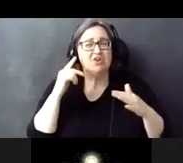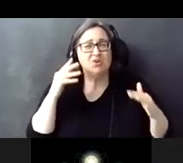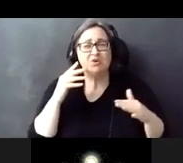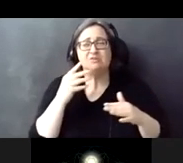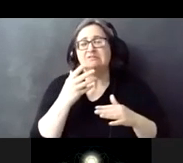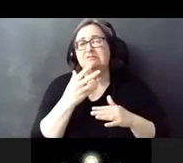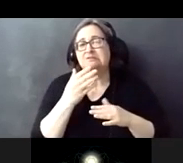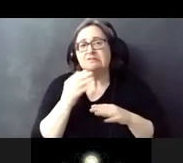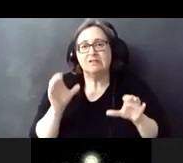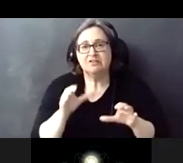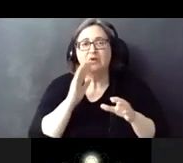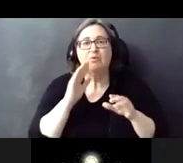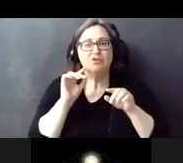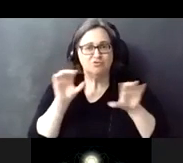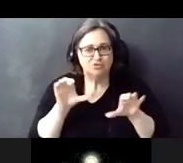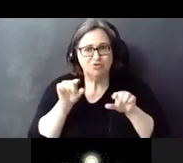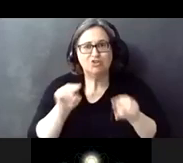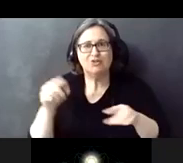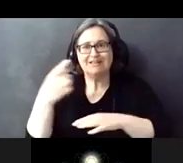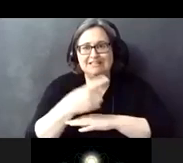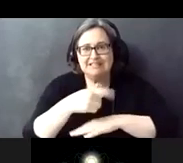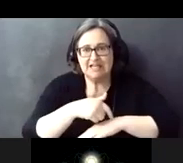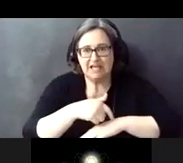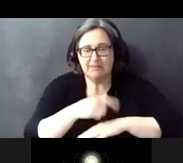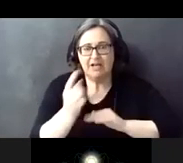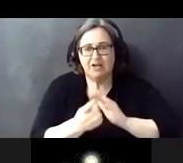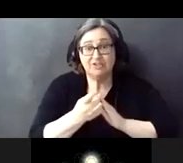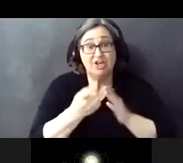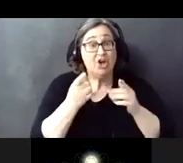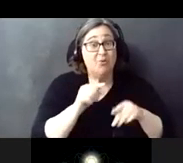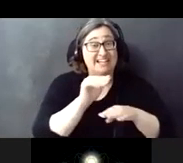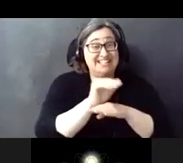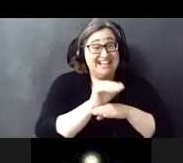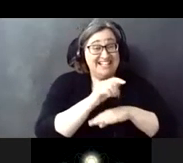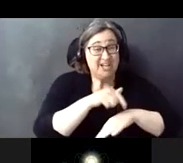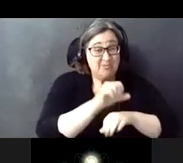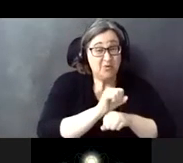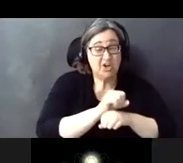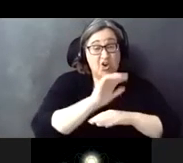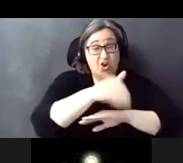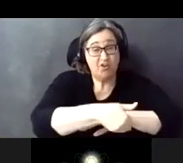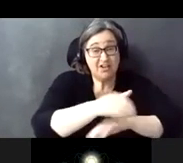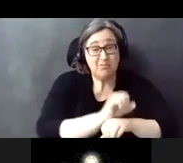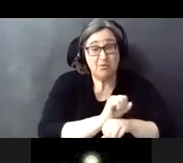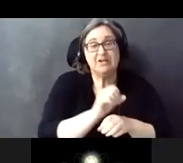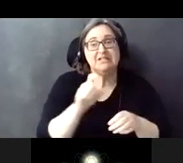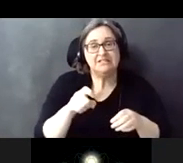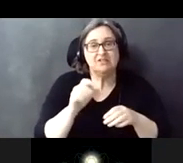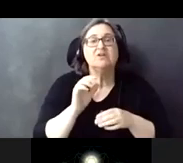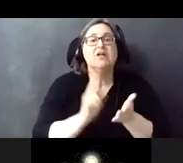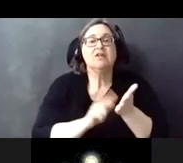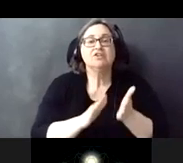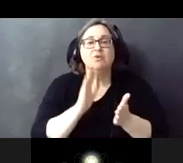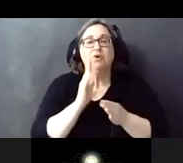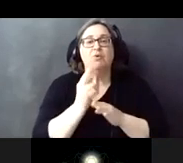will be performed during daytime hours for those occasions when night time and or overnight work is necessary the contractor